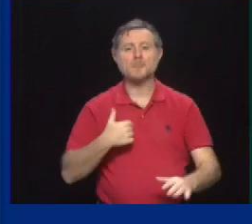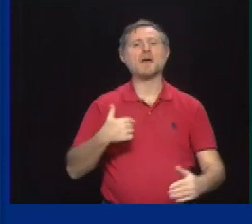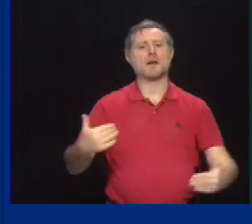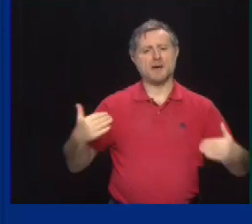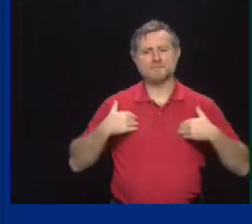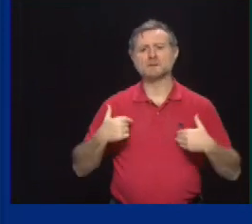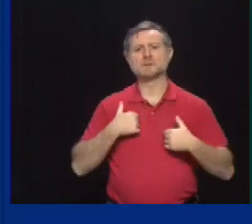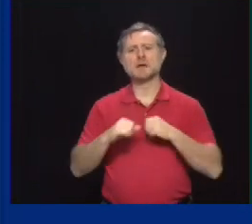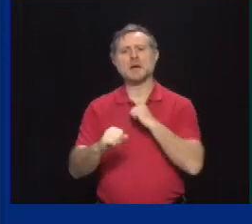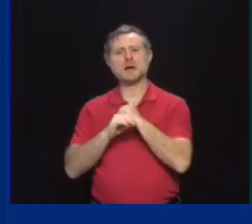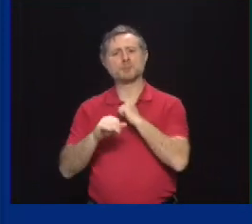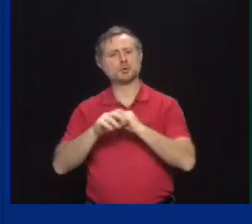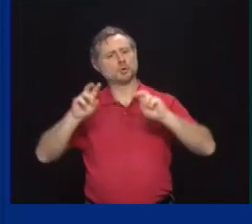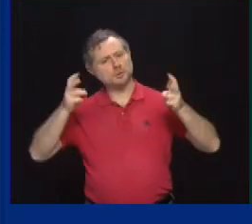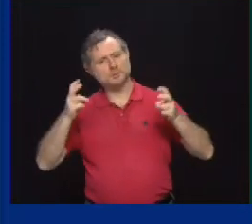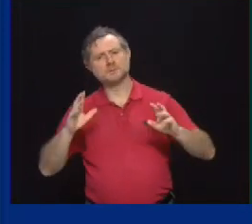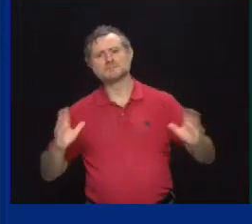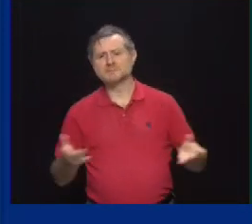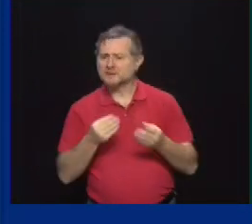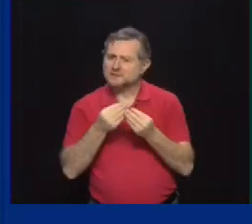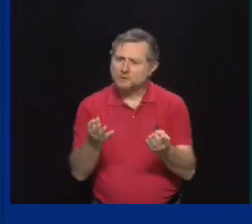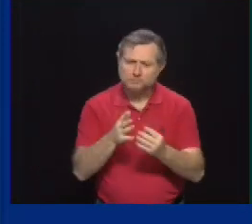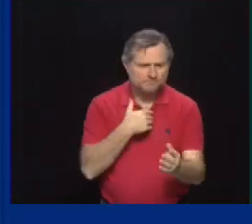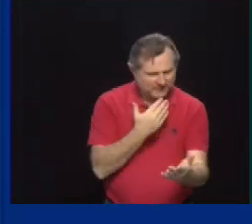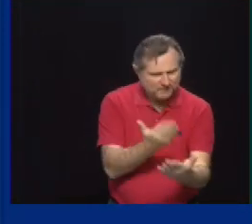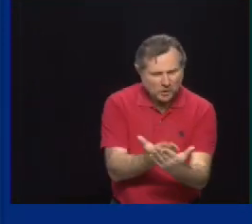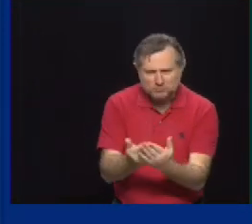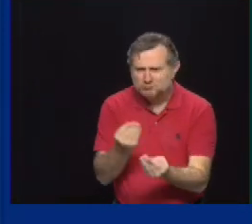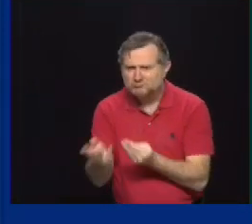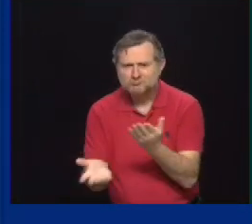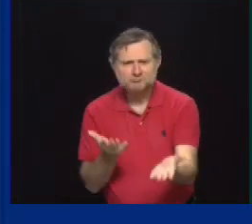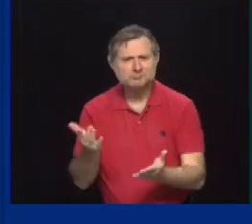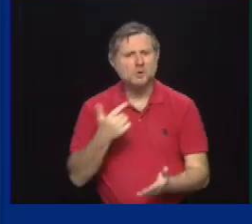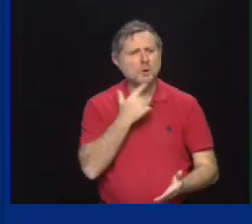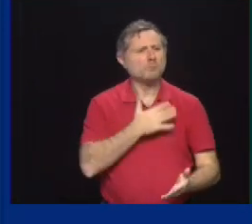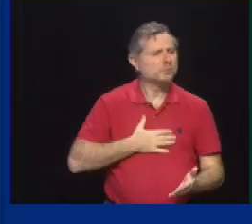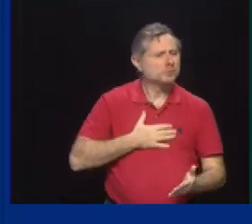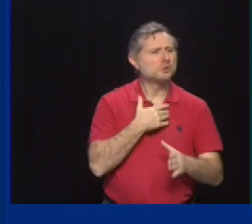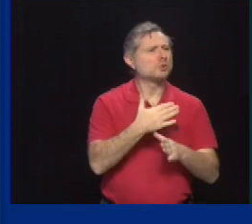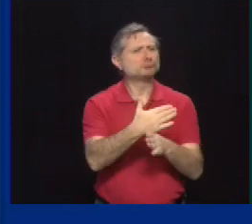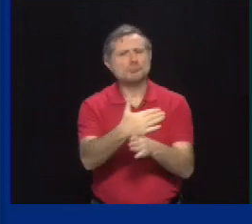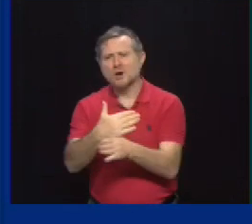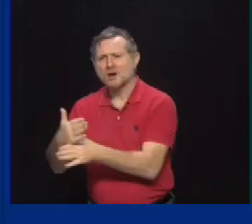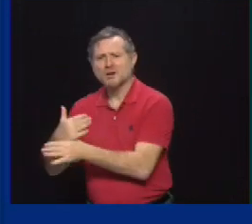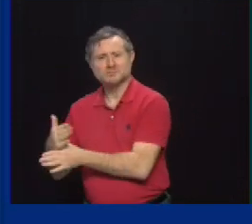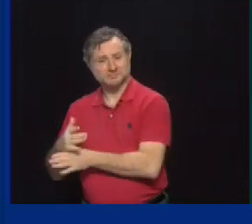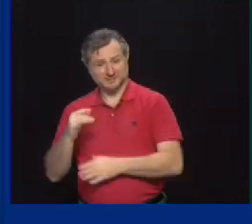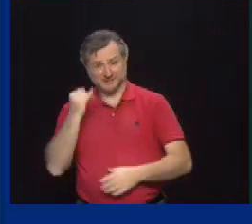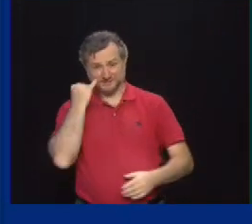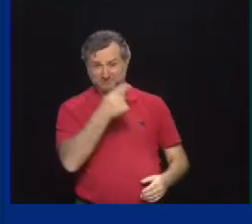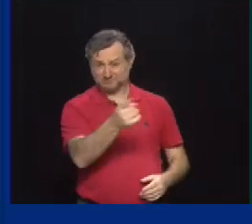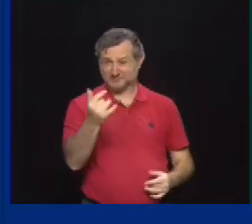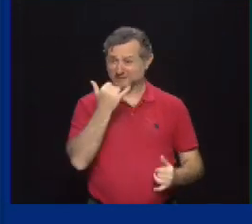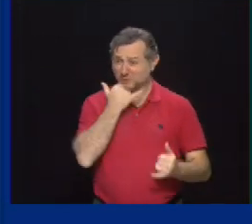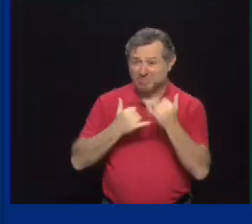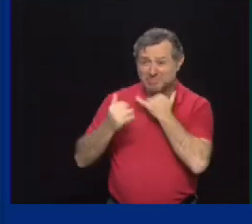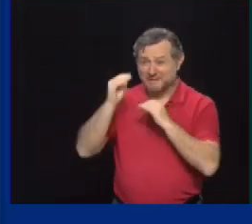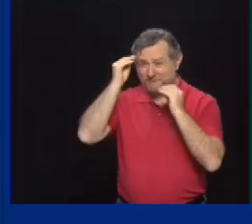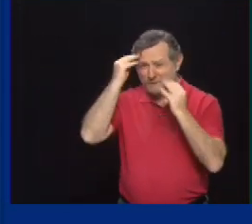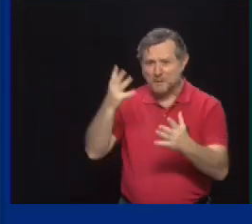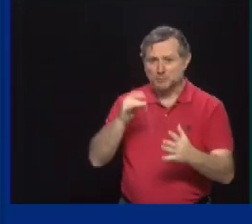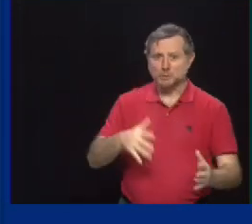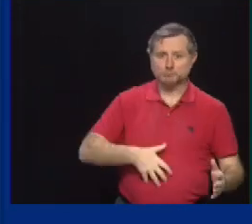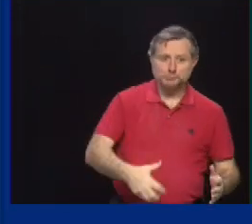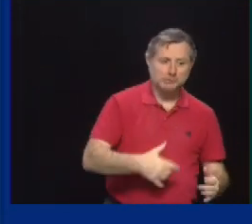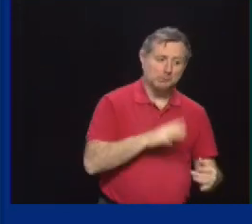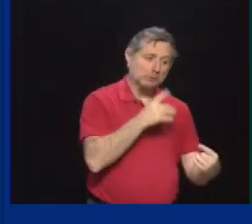the misinformation, so please share this with others that you know. We're targeting misinformation about pregnancy and fertility and side effects and